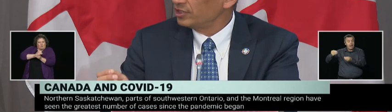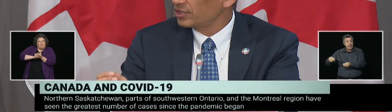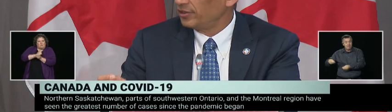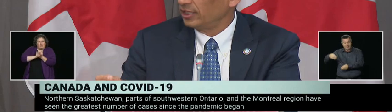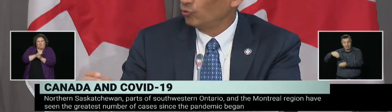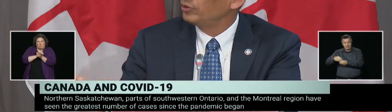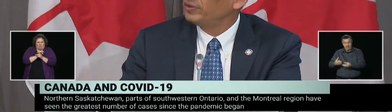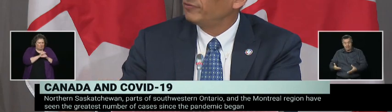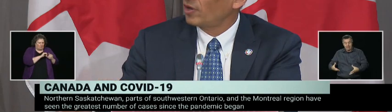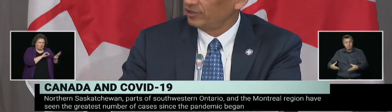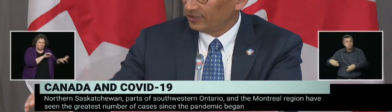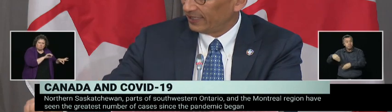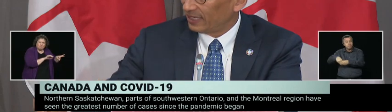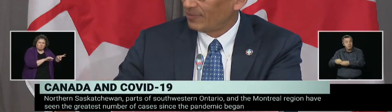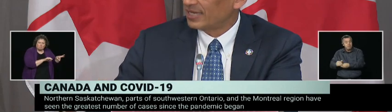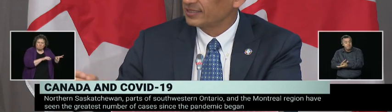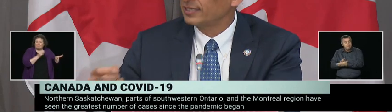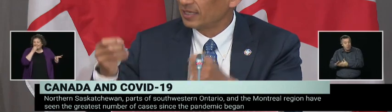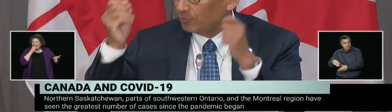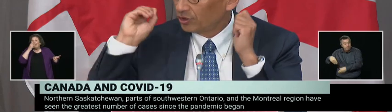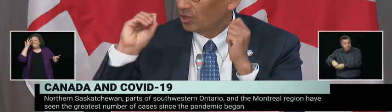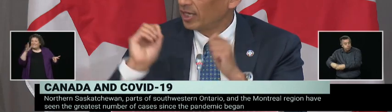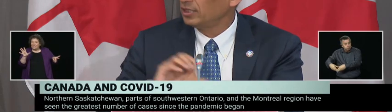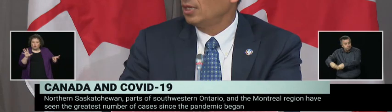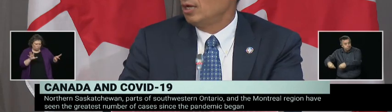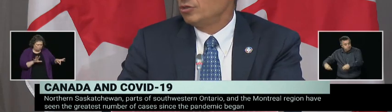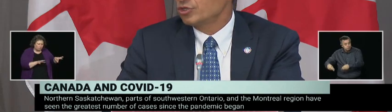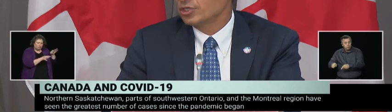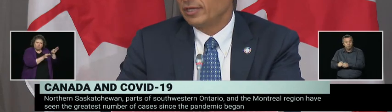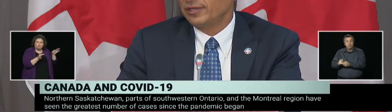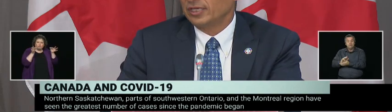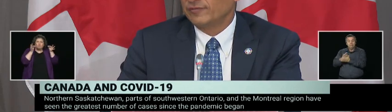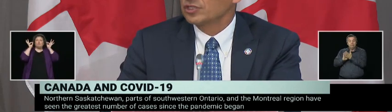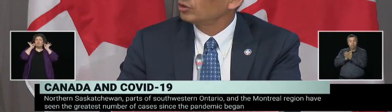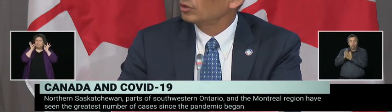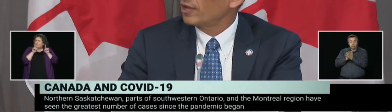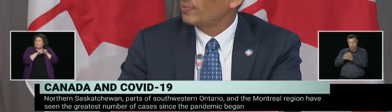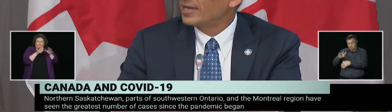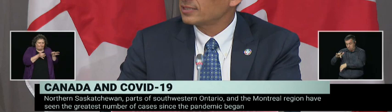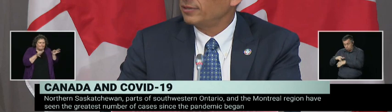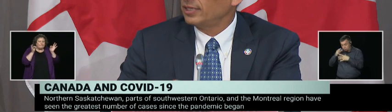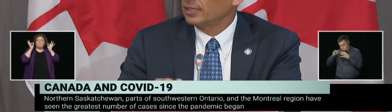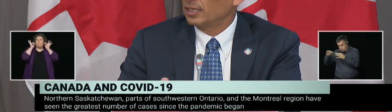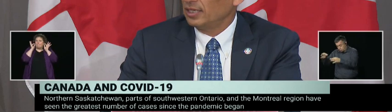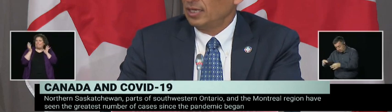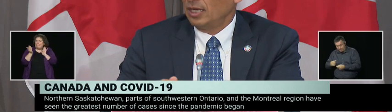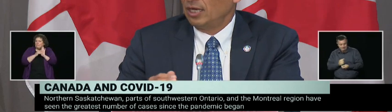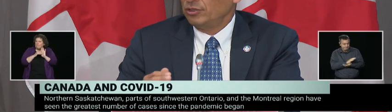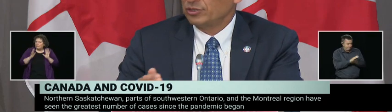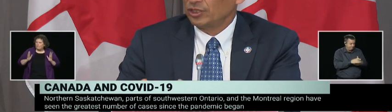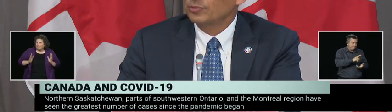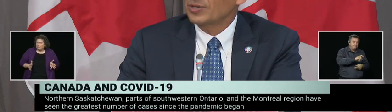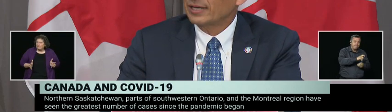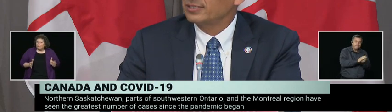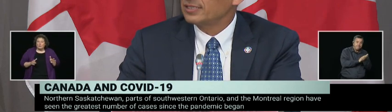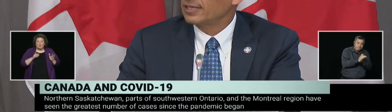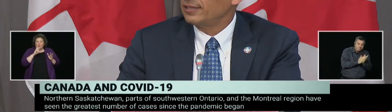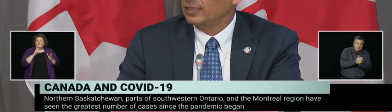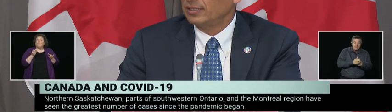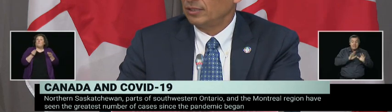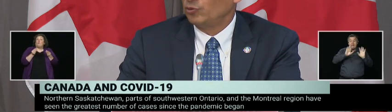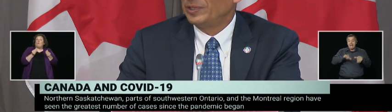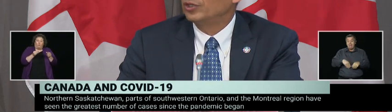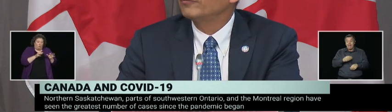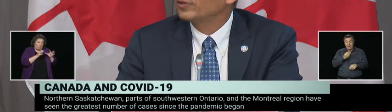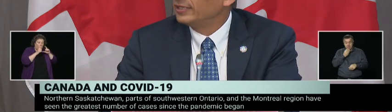your lunch, I think it would be fine to take that mask and put it on. Usually I think if it's a good cloth mask, I think using good practices,